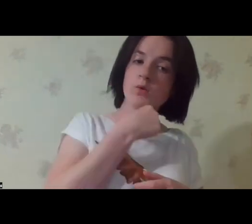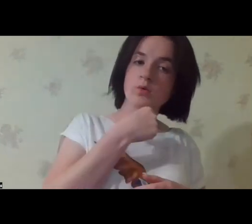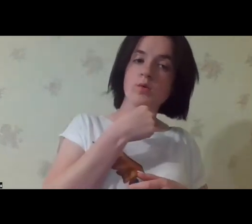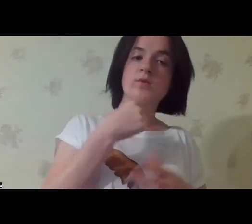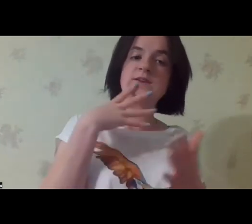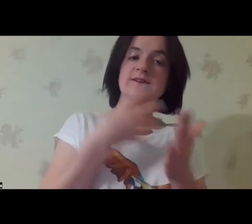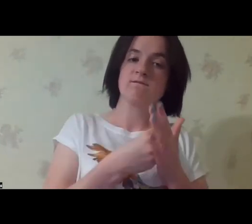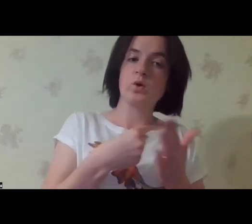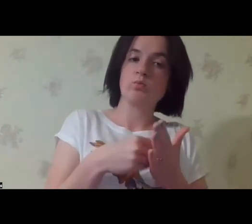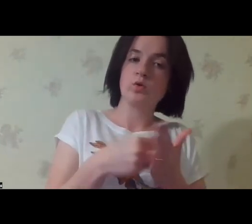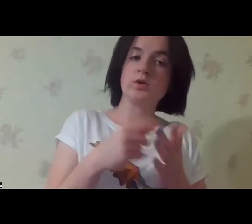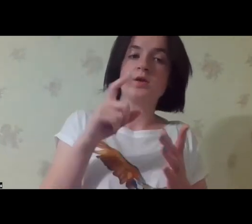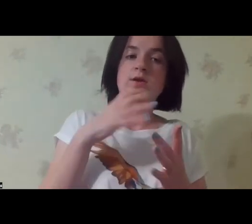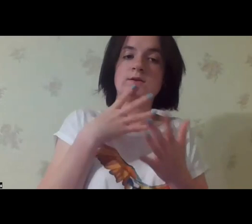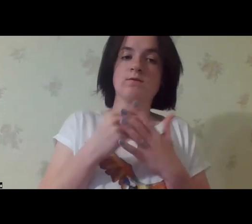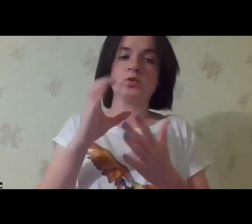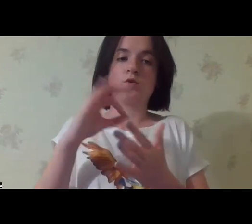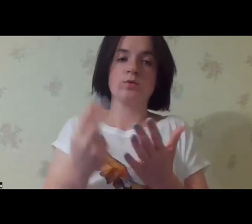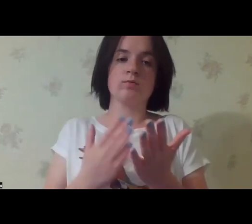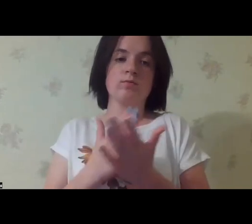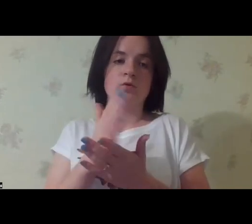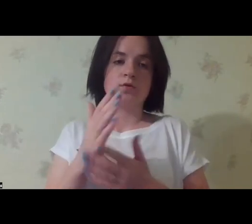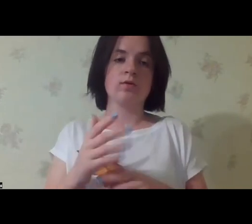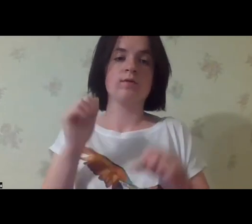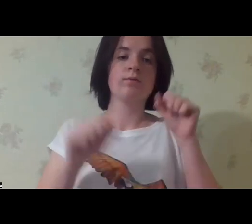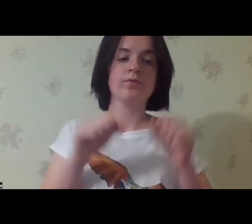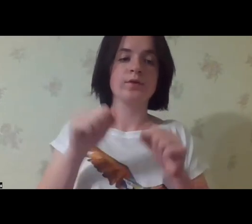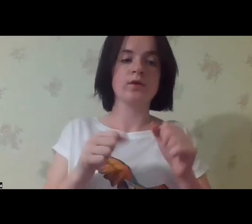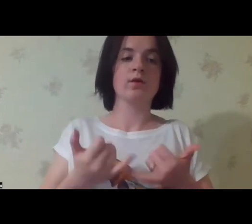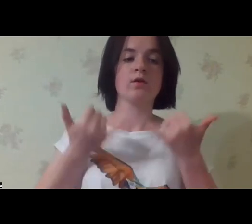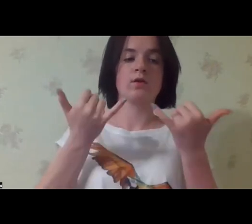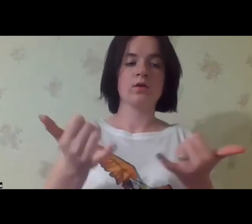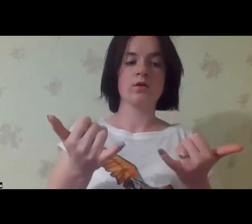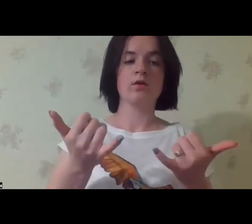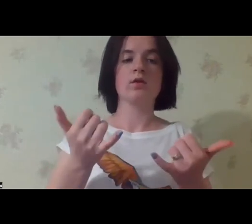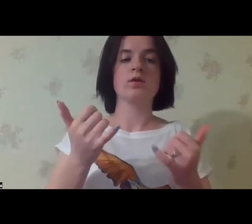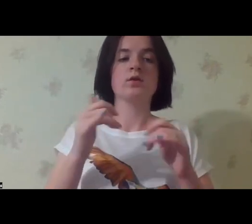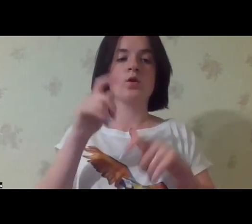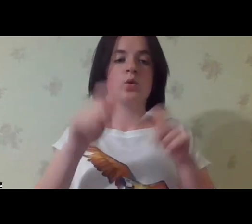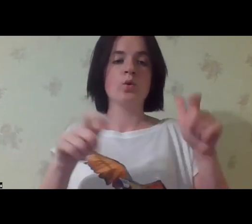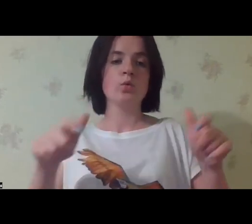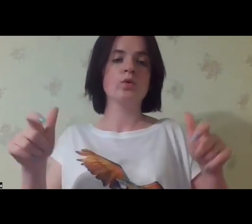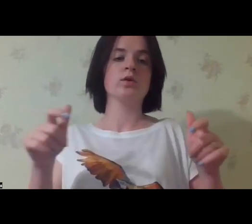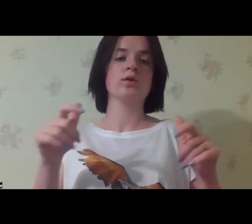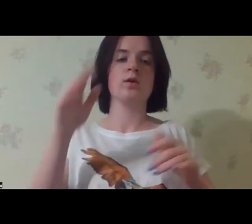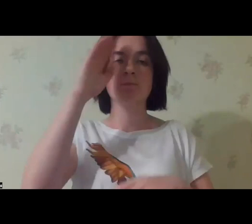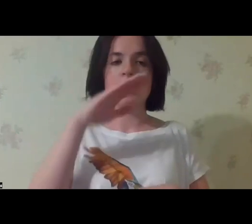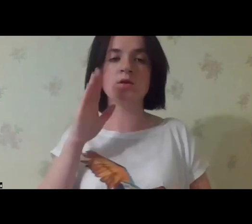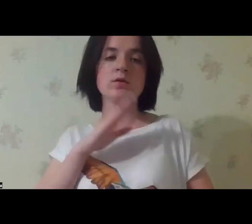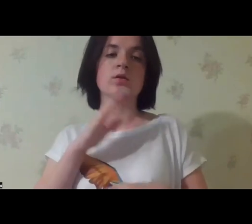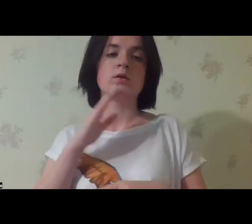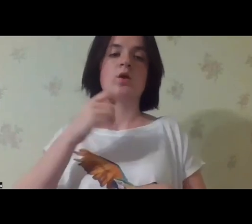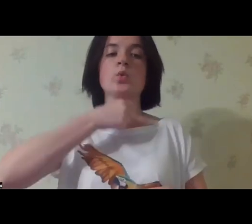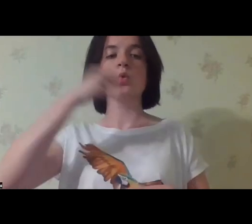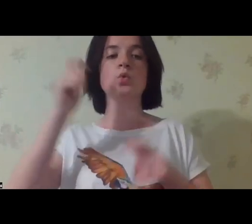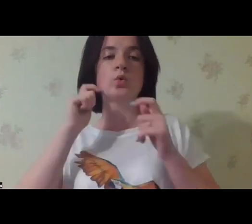But on the other hand, there are communities who are trying to save on their budget on the social services.